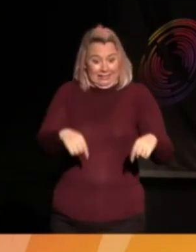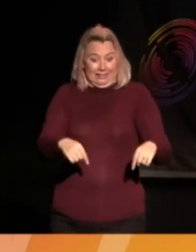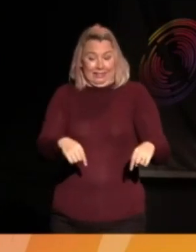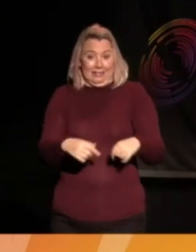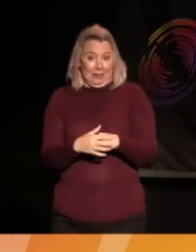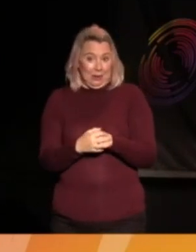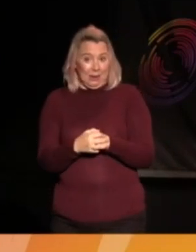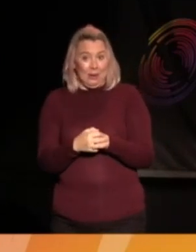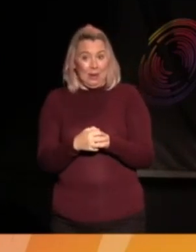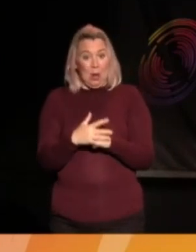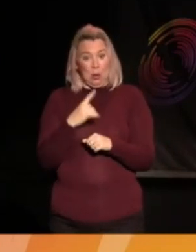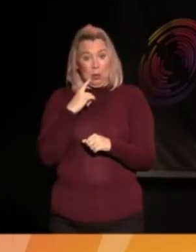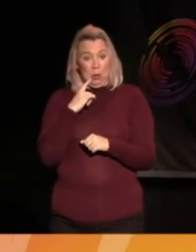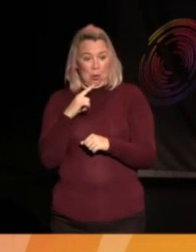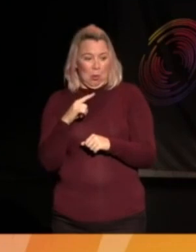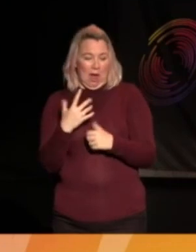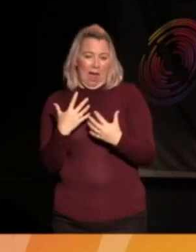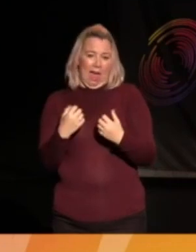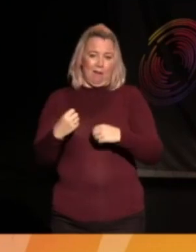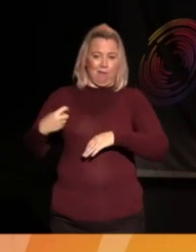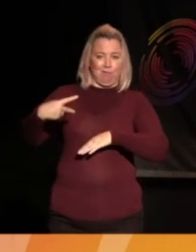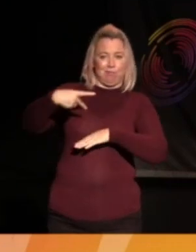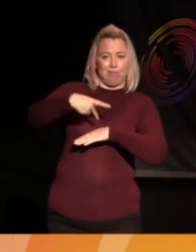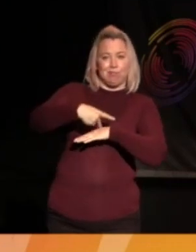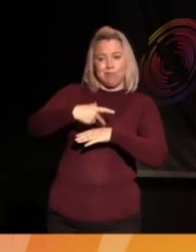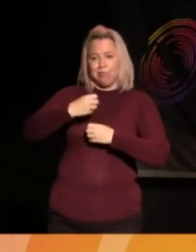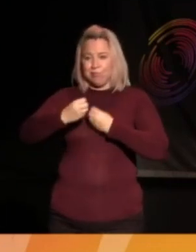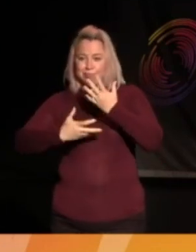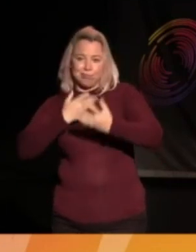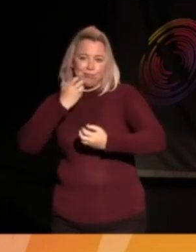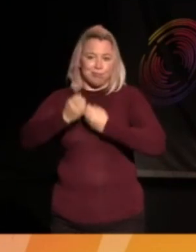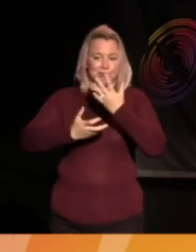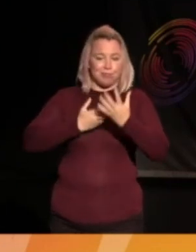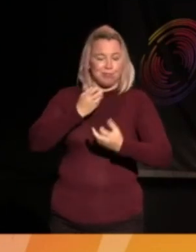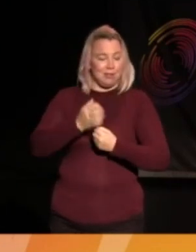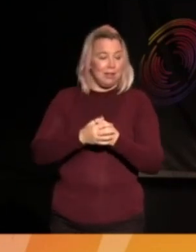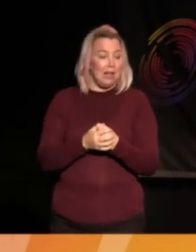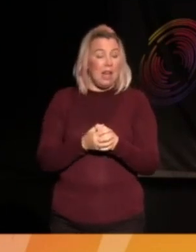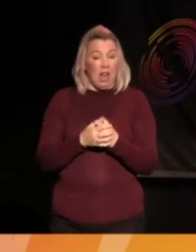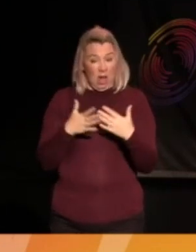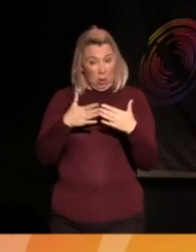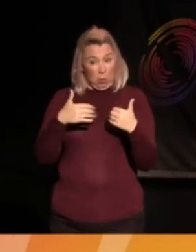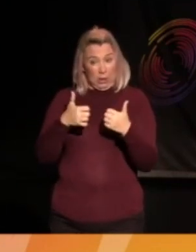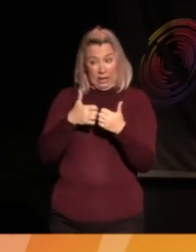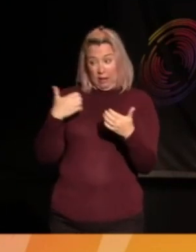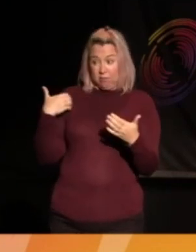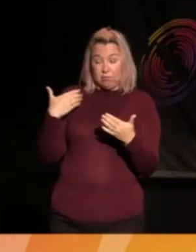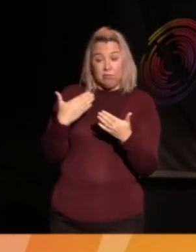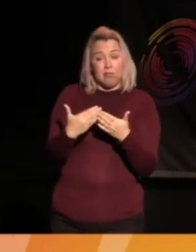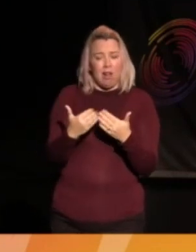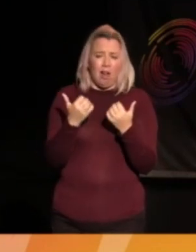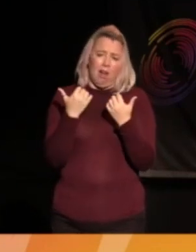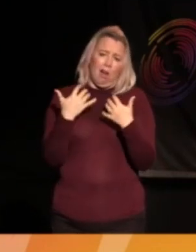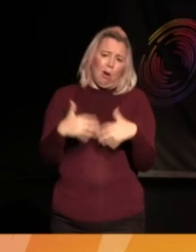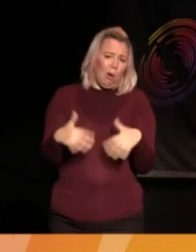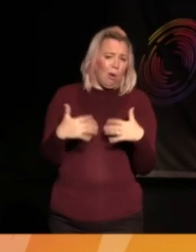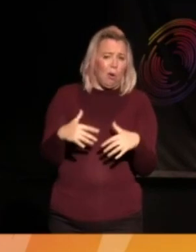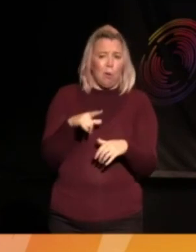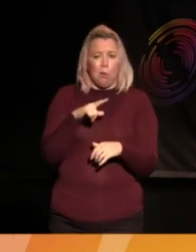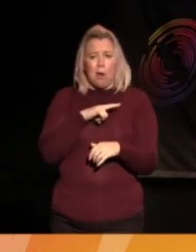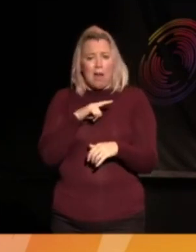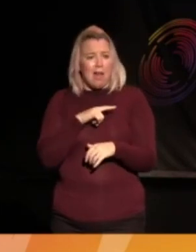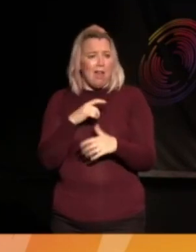the soapbox that we've used for lots of things. And I mean, the weekend has been absolutely incredible, because we've